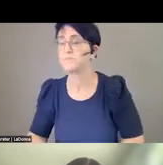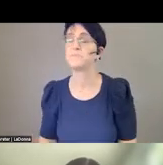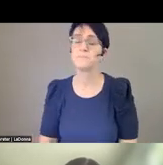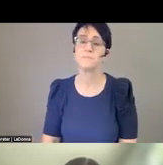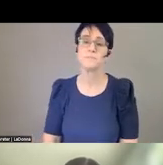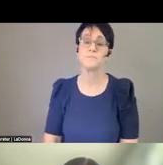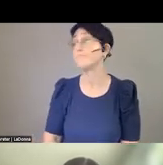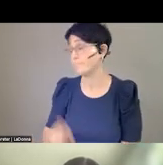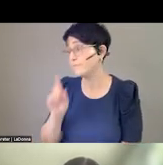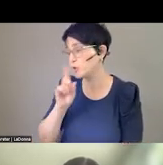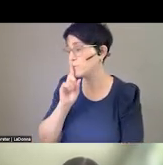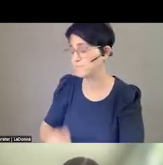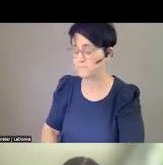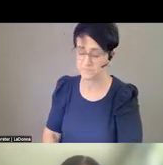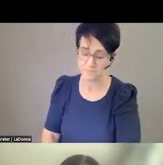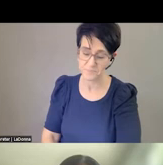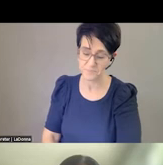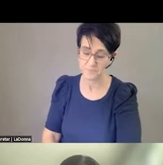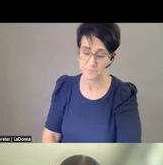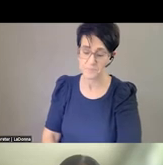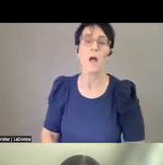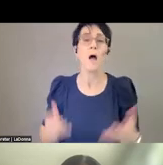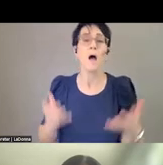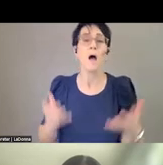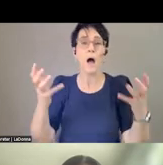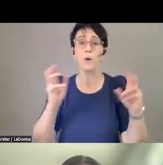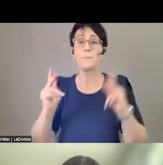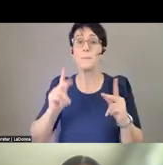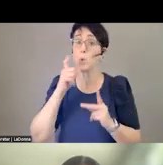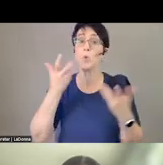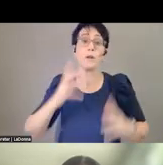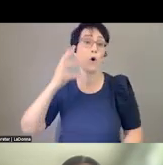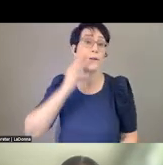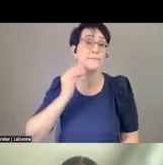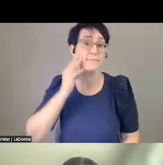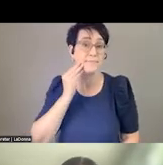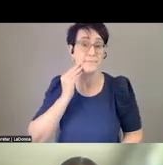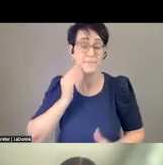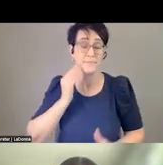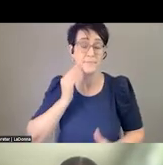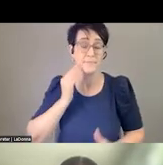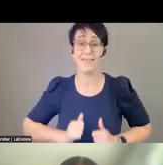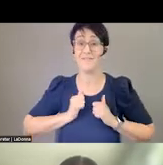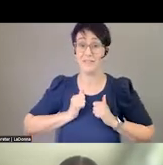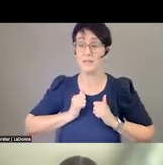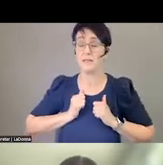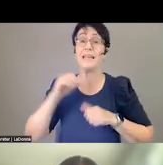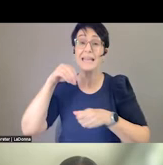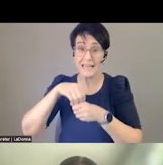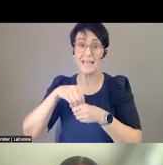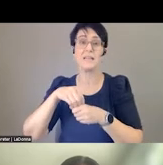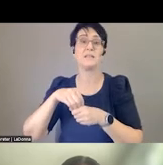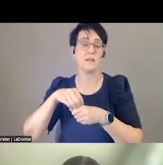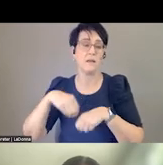I wanted to put people with the experience in the emergency rooms to greet people and offer them, again, lend a vision of hope and